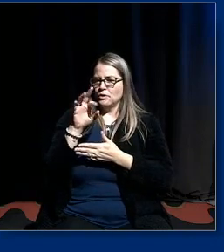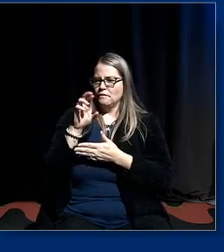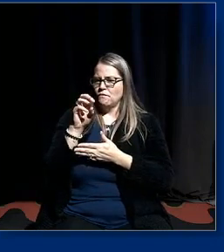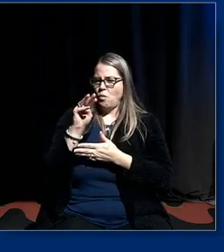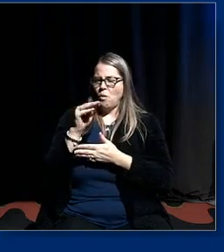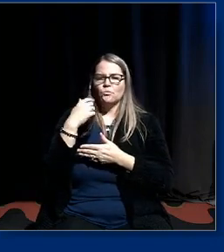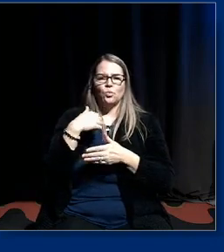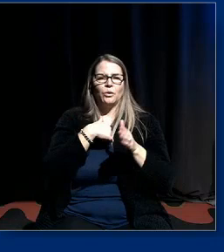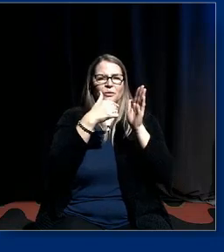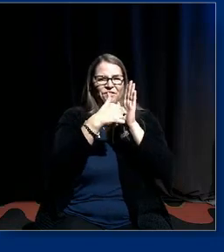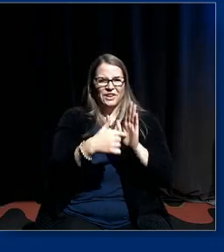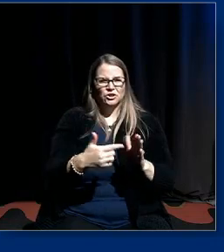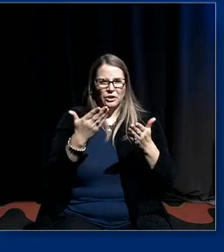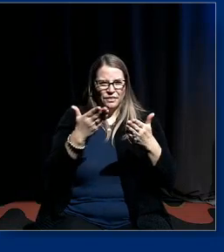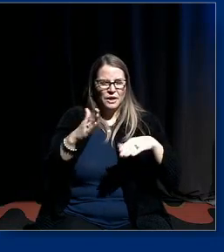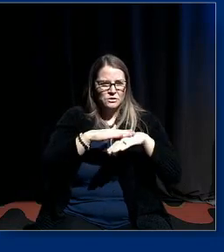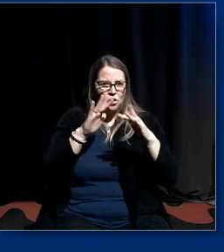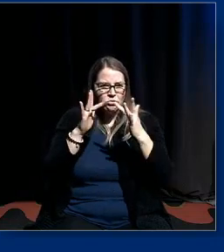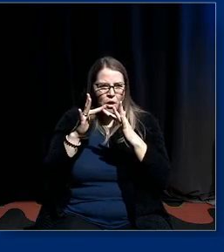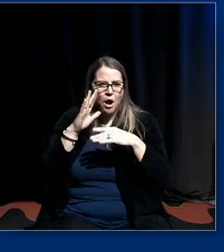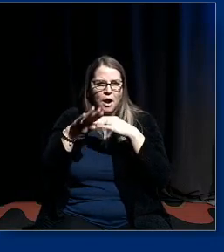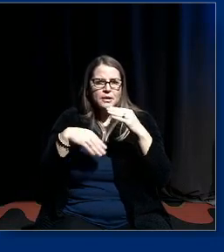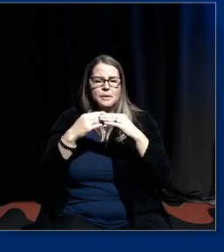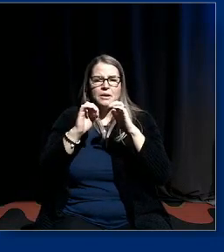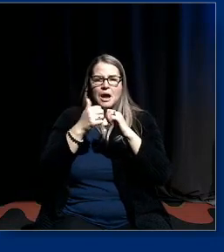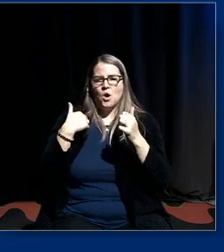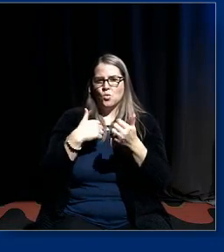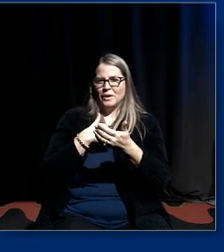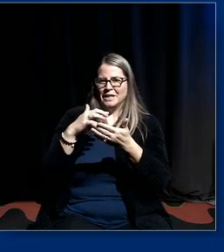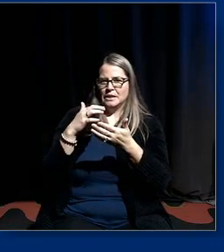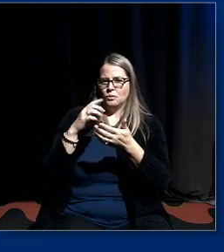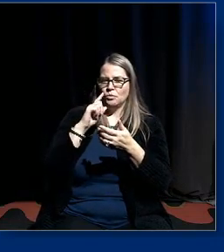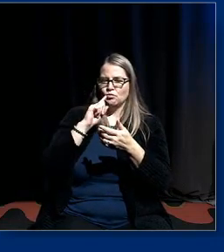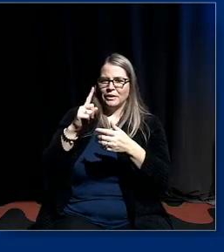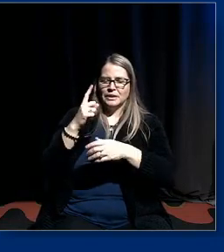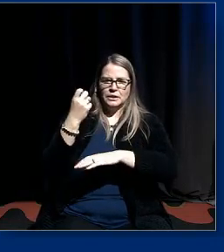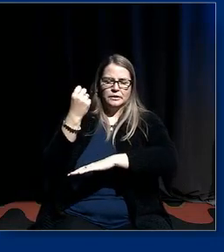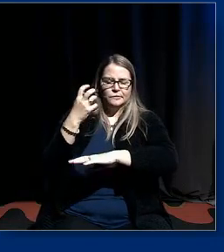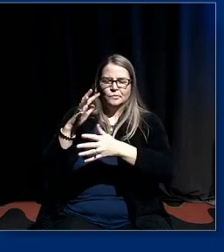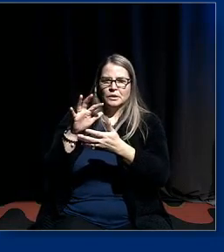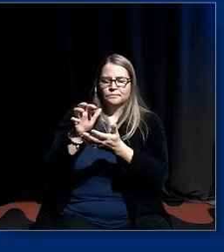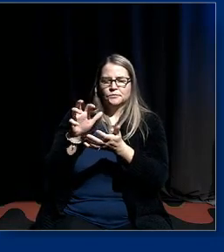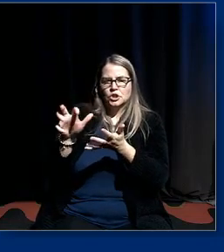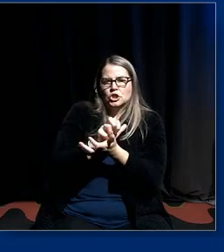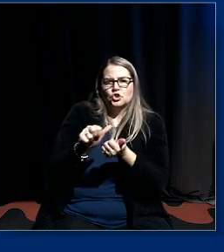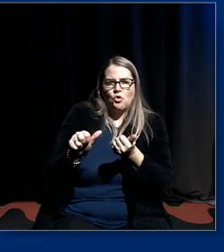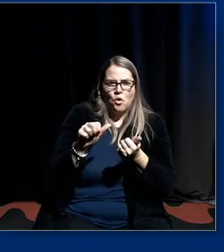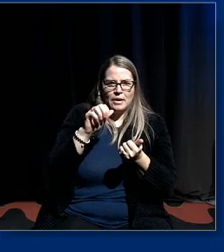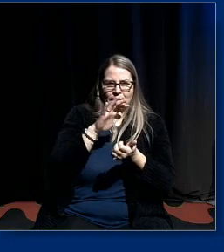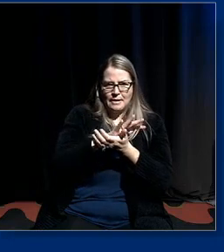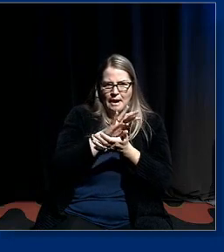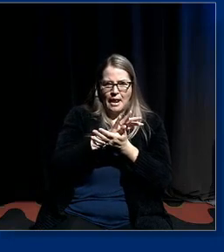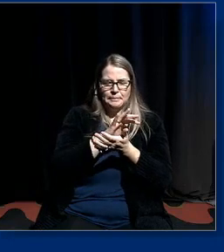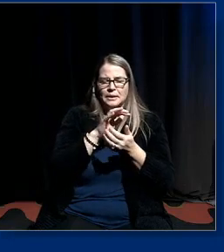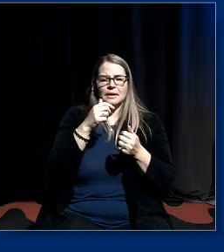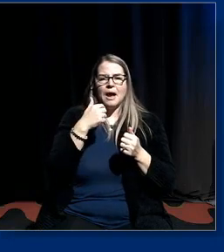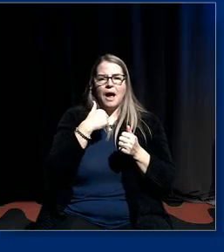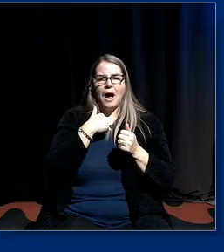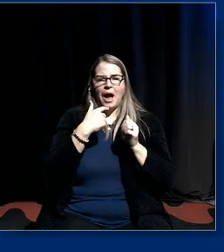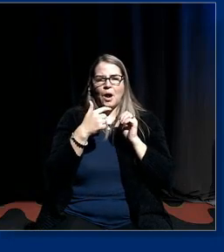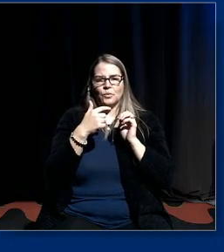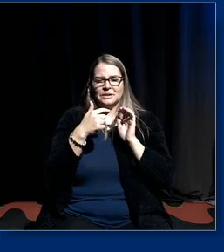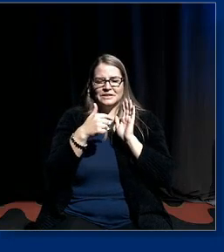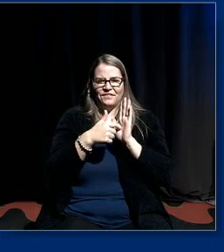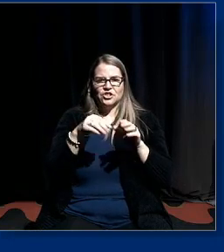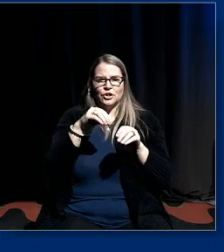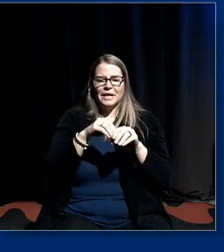lots of different stuff online about how we were destroying the academy um uh i i was featured in a